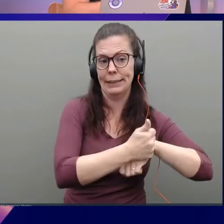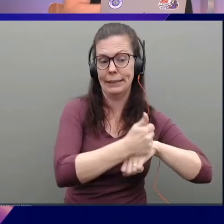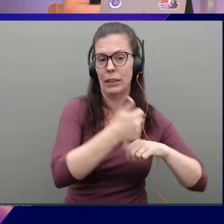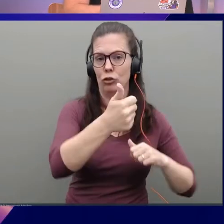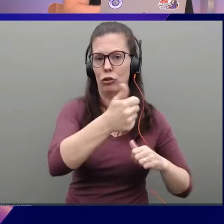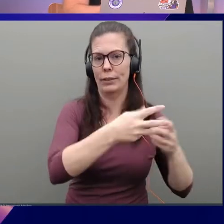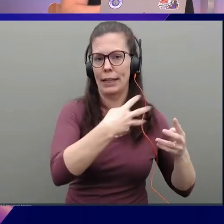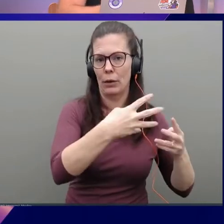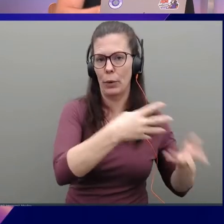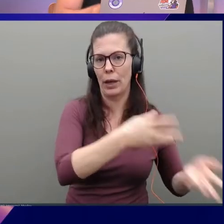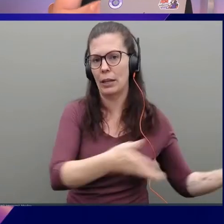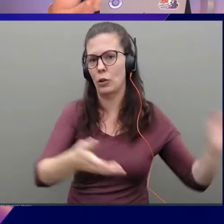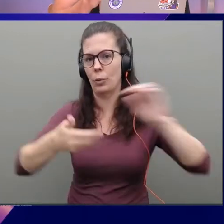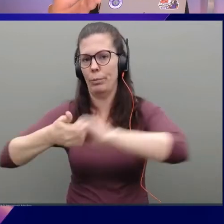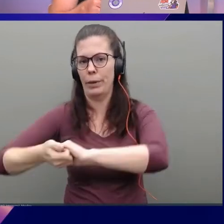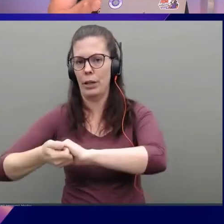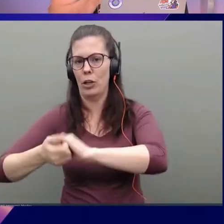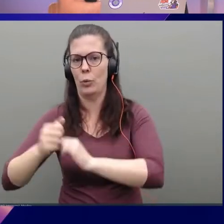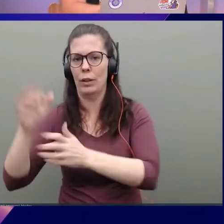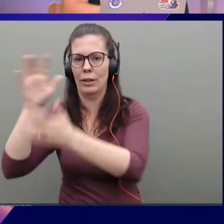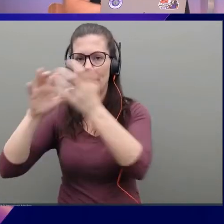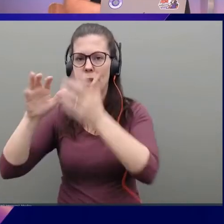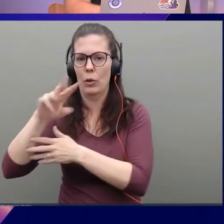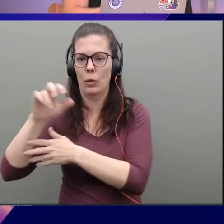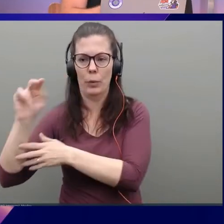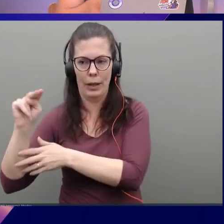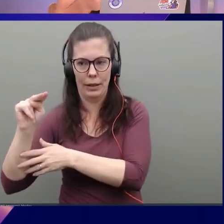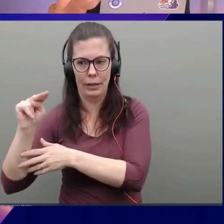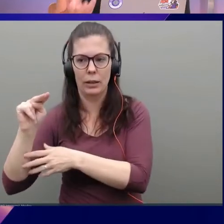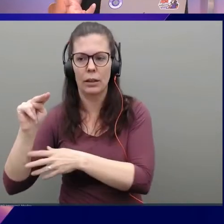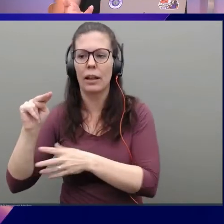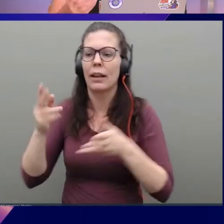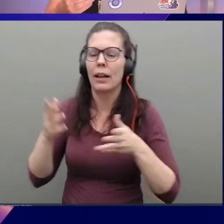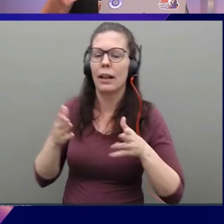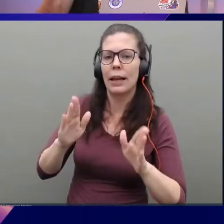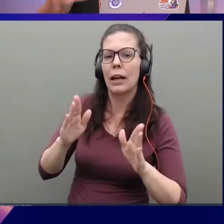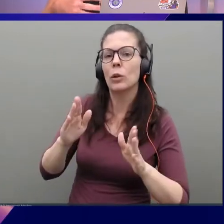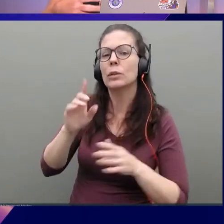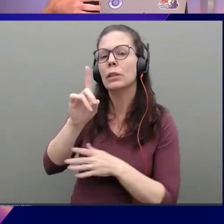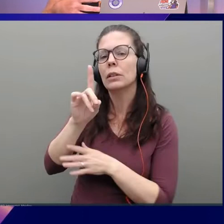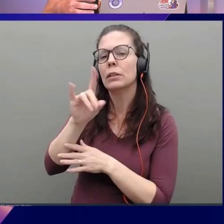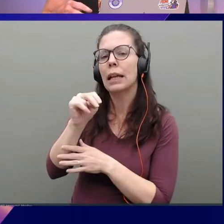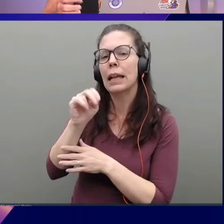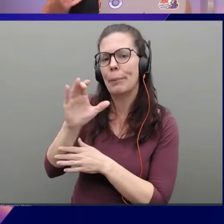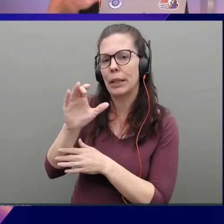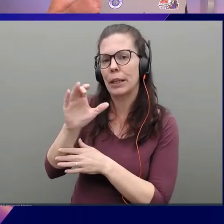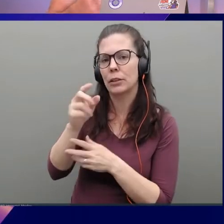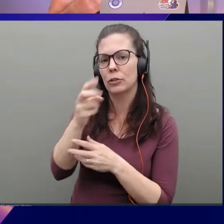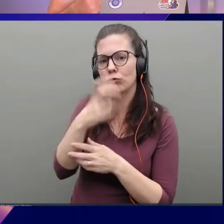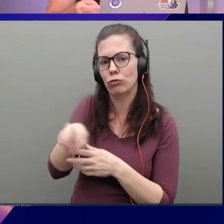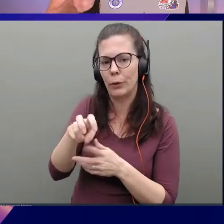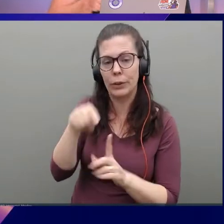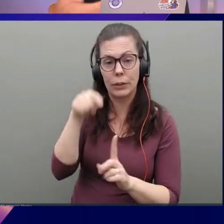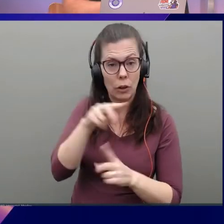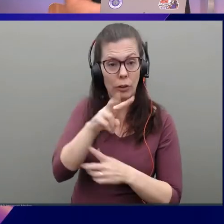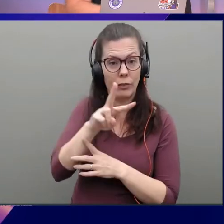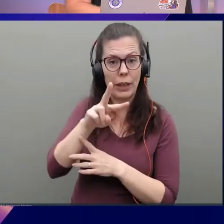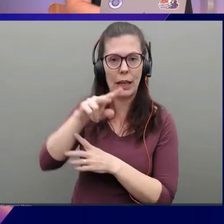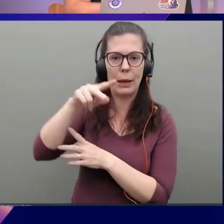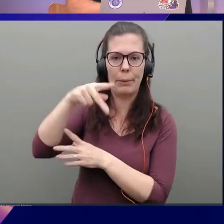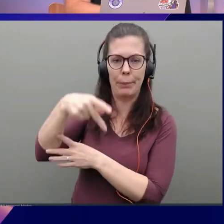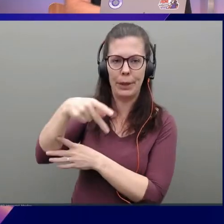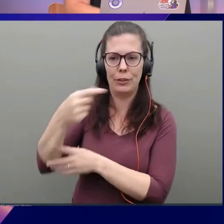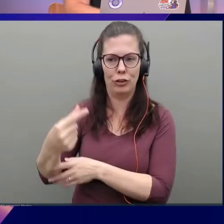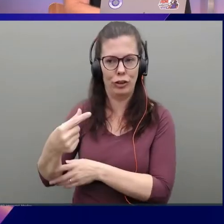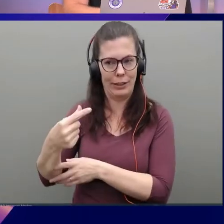peer into Cloud WAN. So this, it also enables you to do dynamic routing. So now you can do BGP between your transit gateways through Cloud